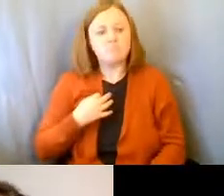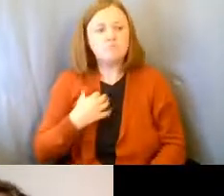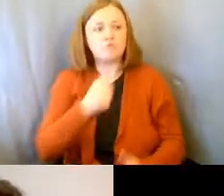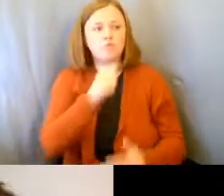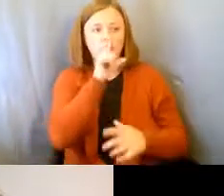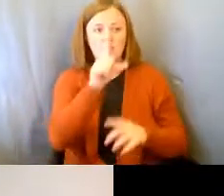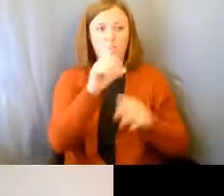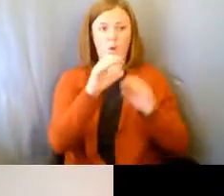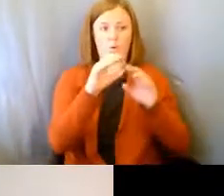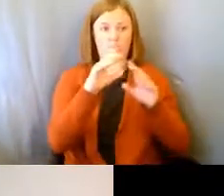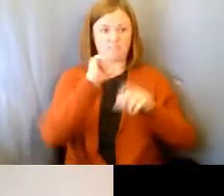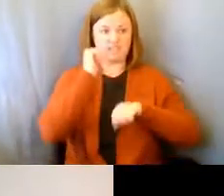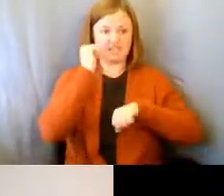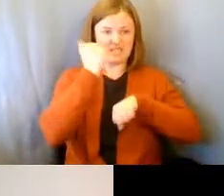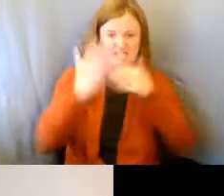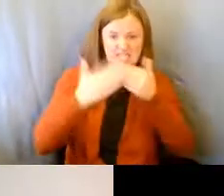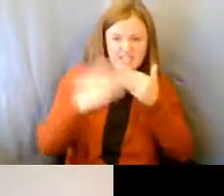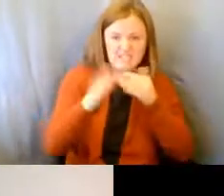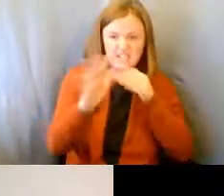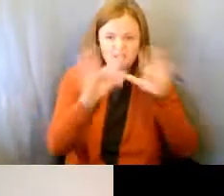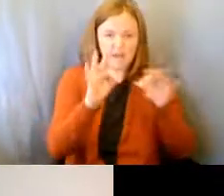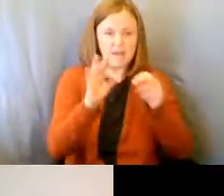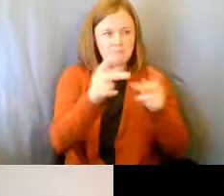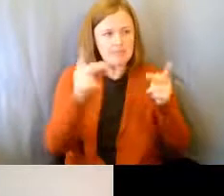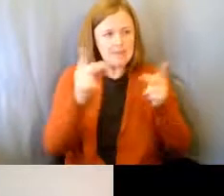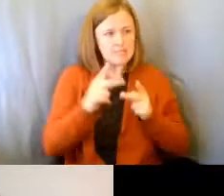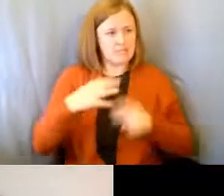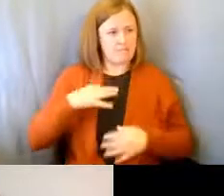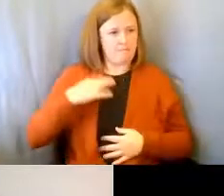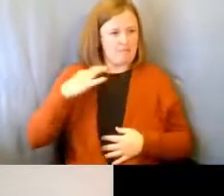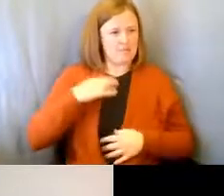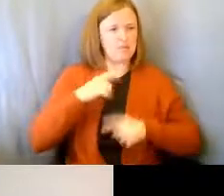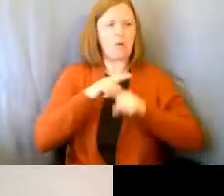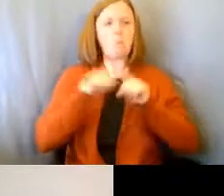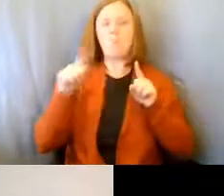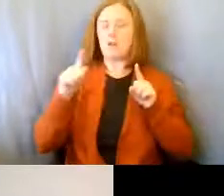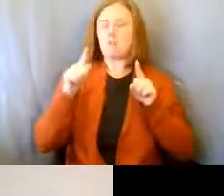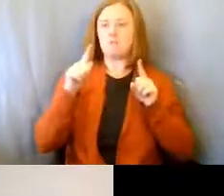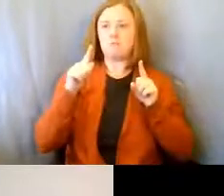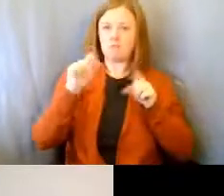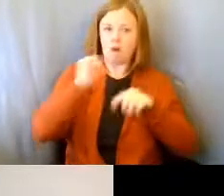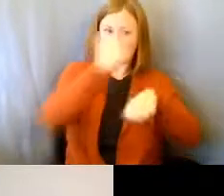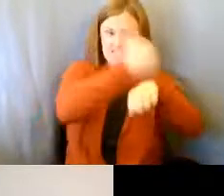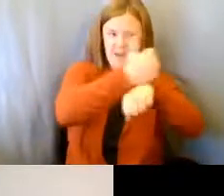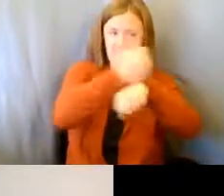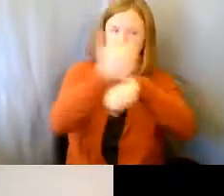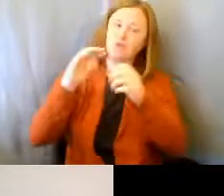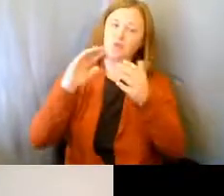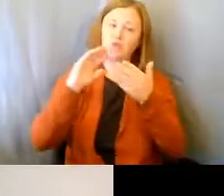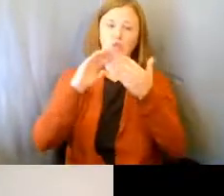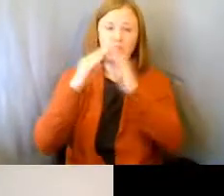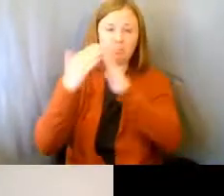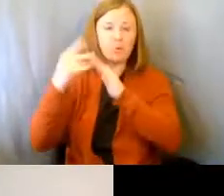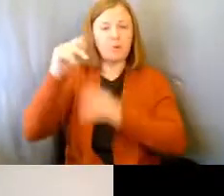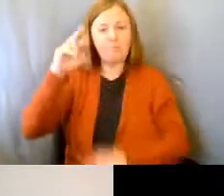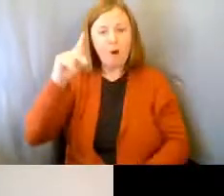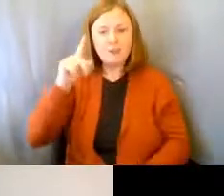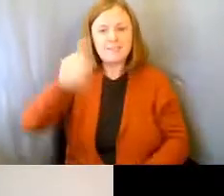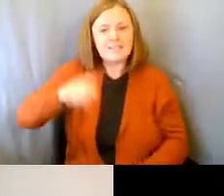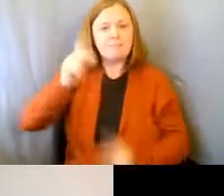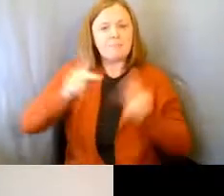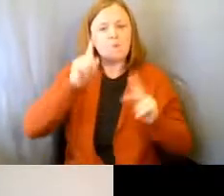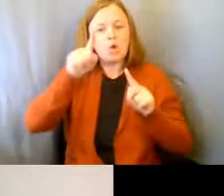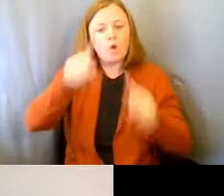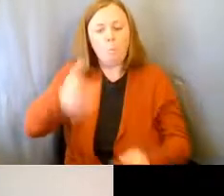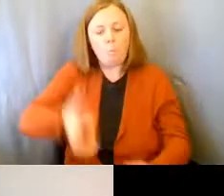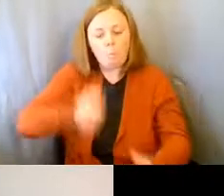organized places for them to volunteer, you know, it's like, you know what? The community parks need the weeds pulled. You